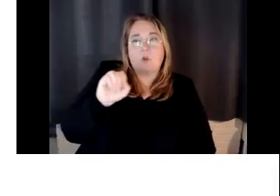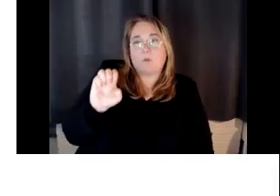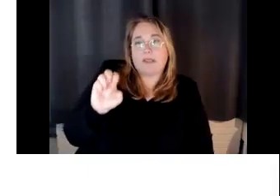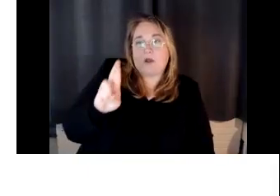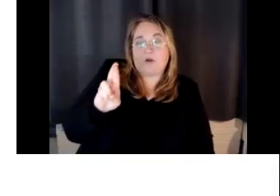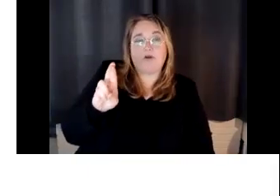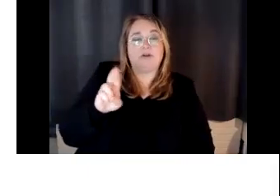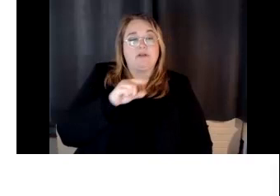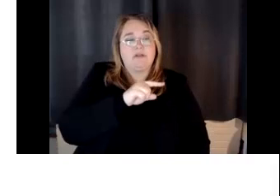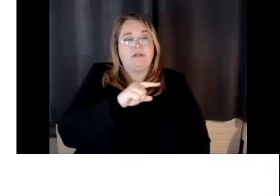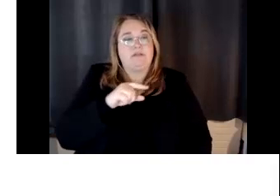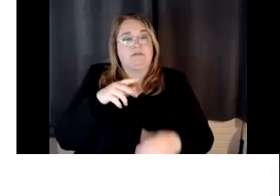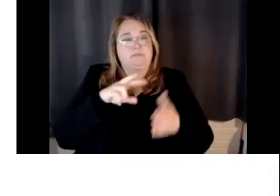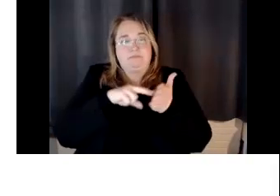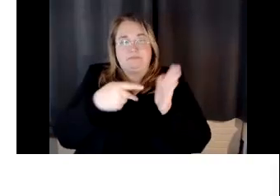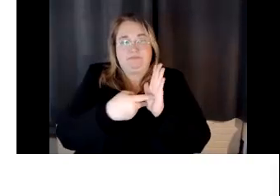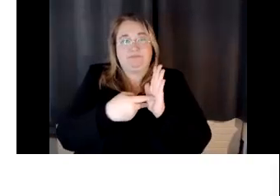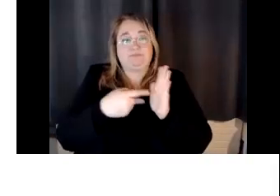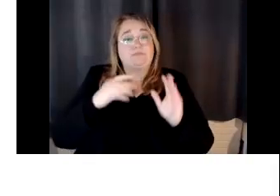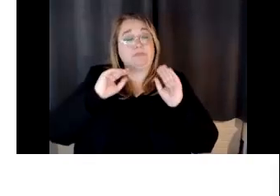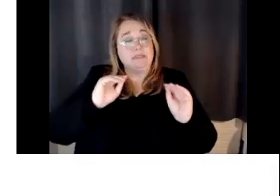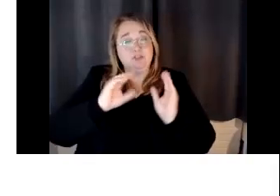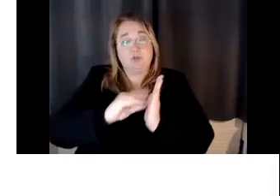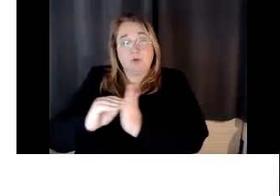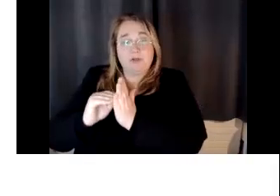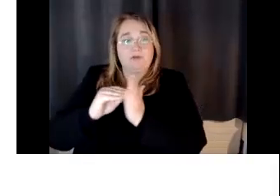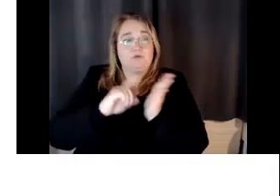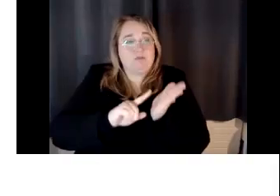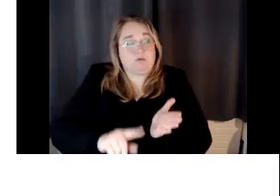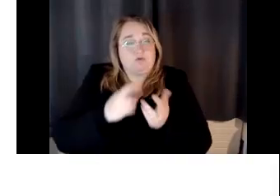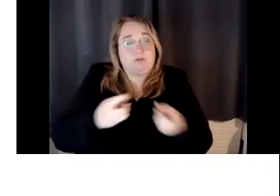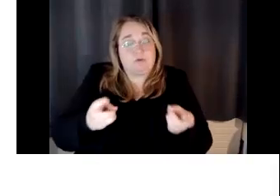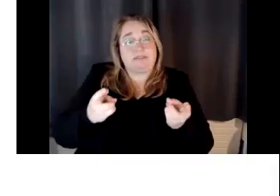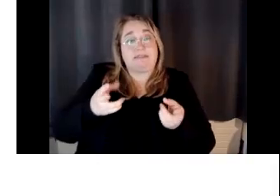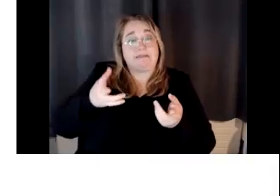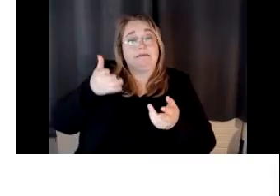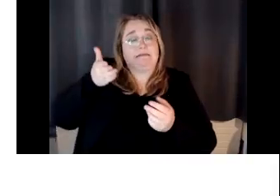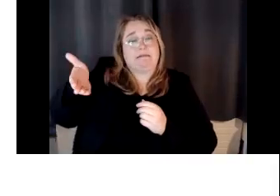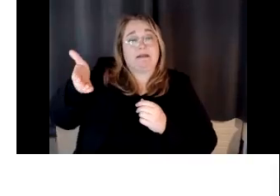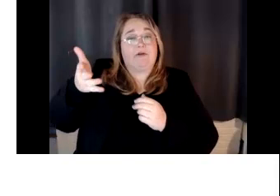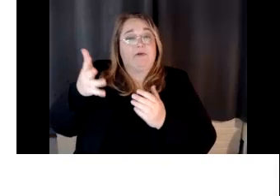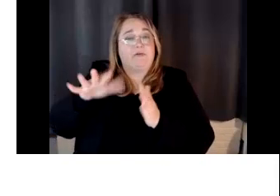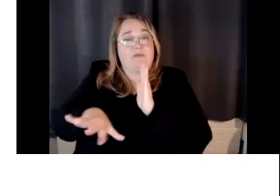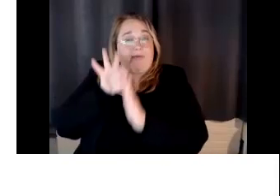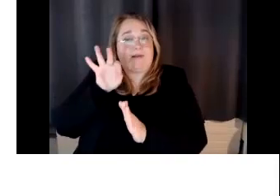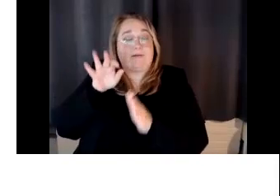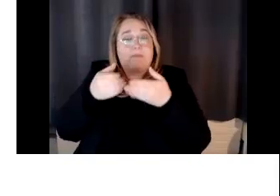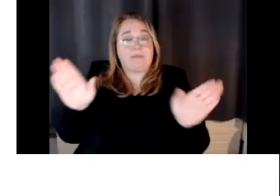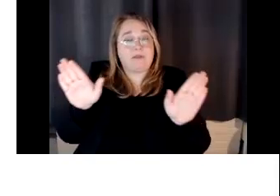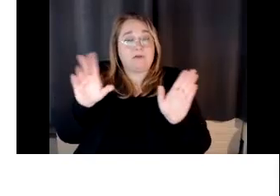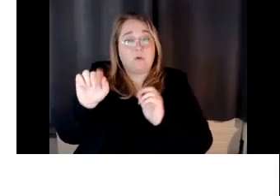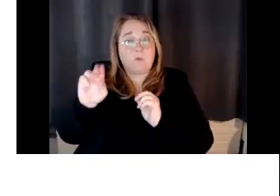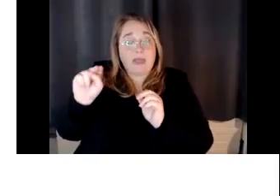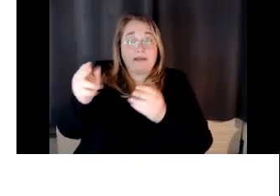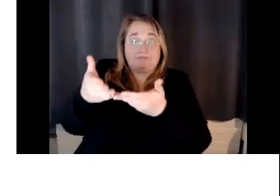Um, OER are teaching, learning, and research resources that reside in the, either in the public domain or release under an intellectual property license